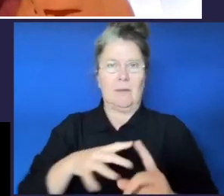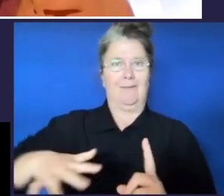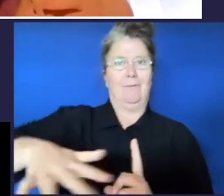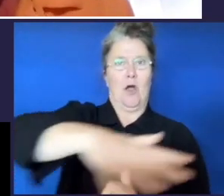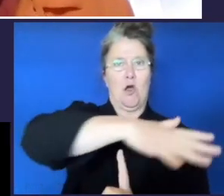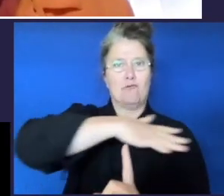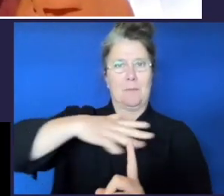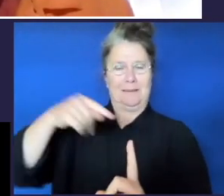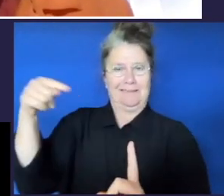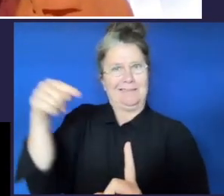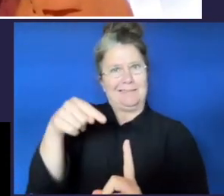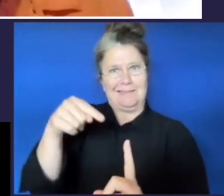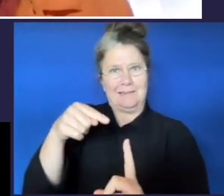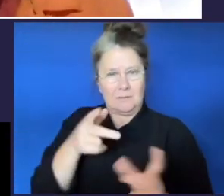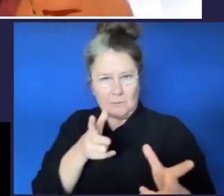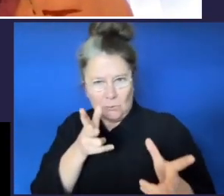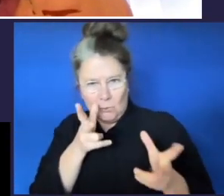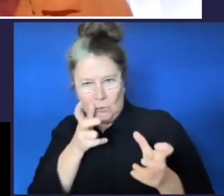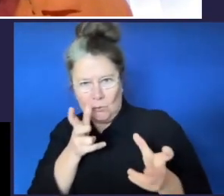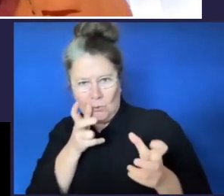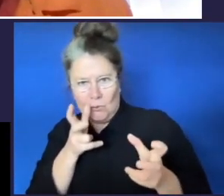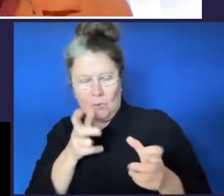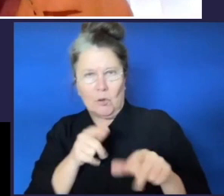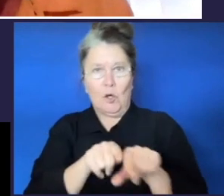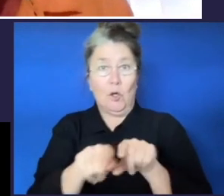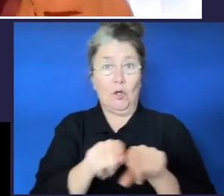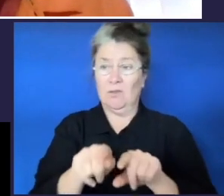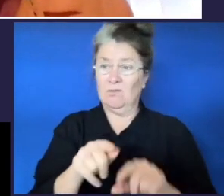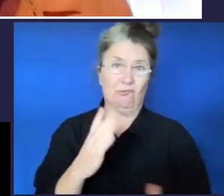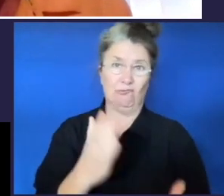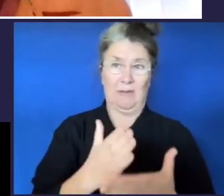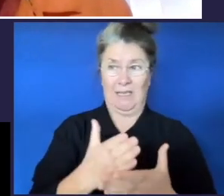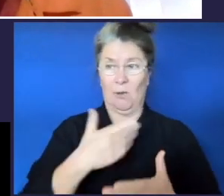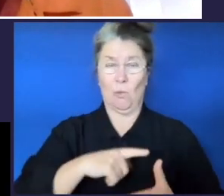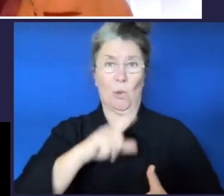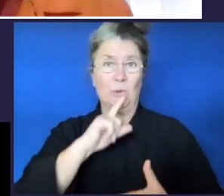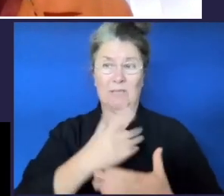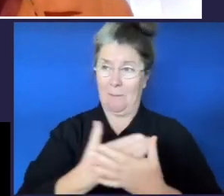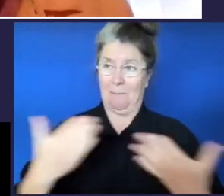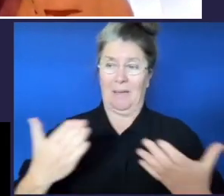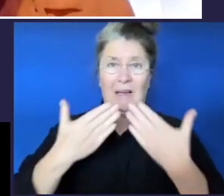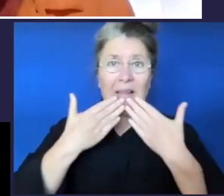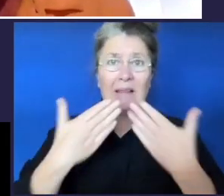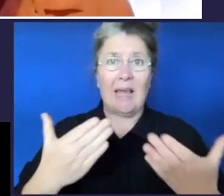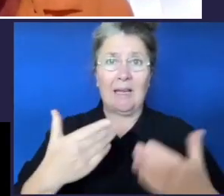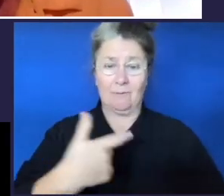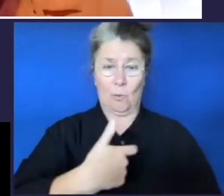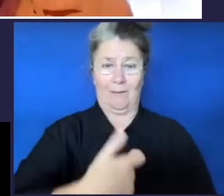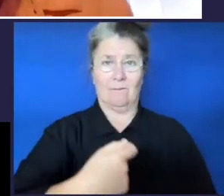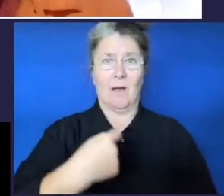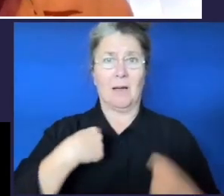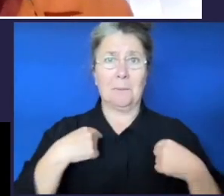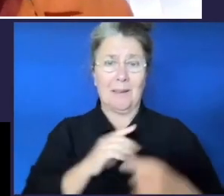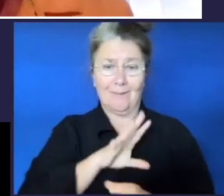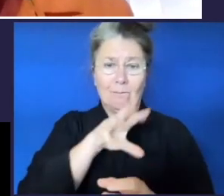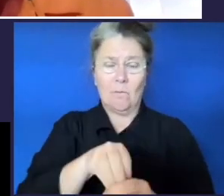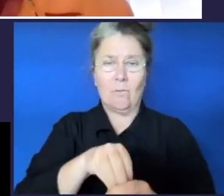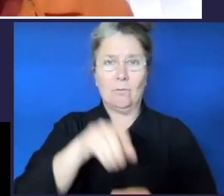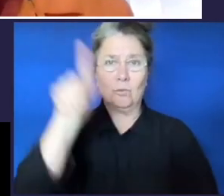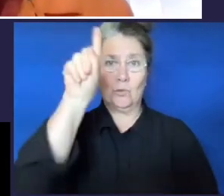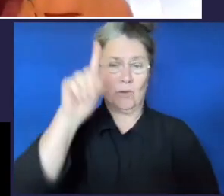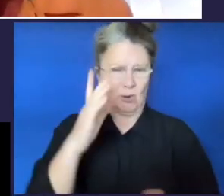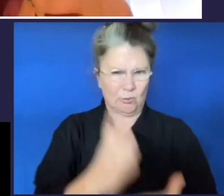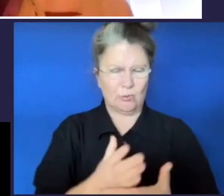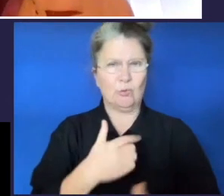um i just want to thanks thank you guys for having me today um and it's been a pleasure being